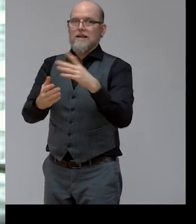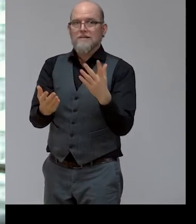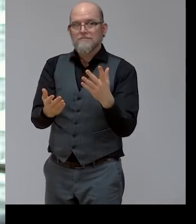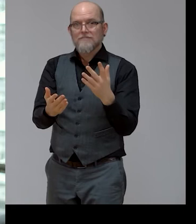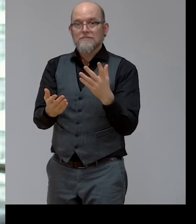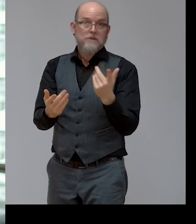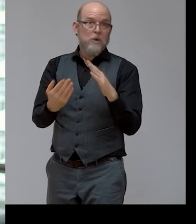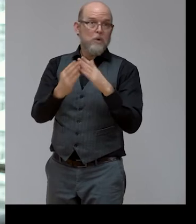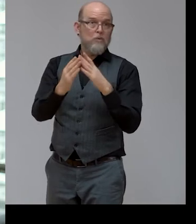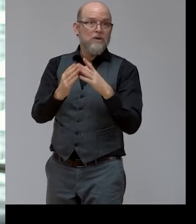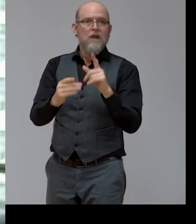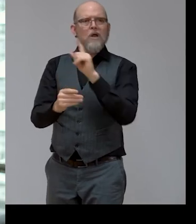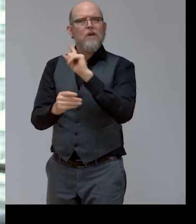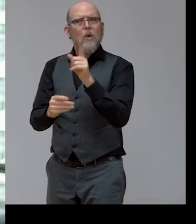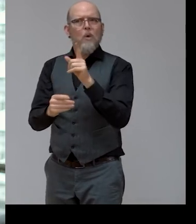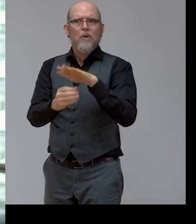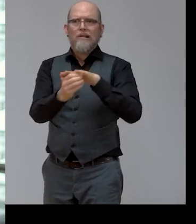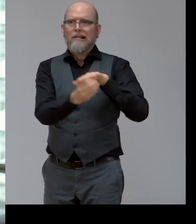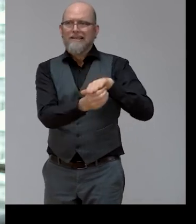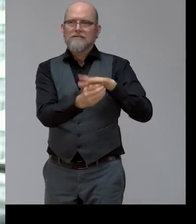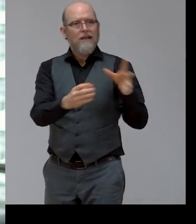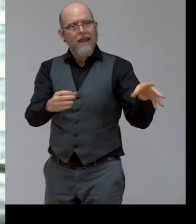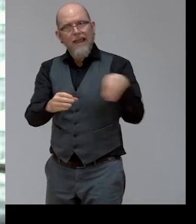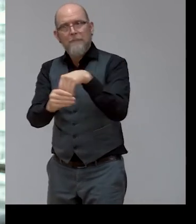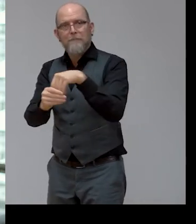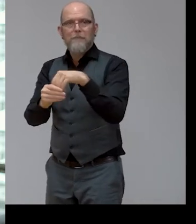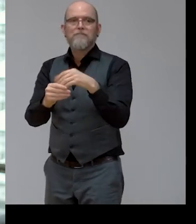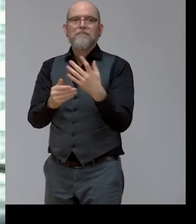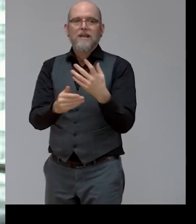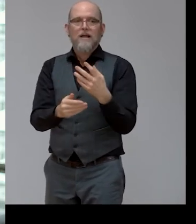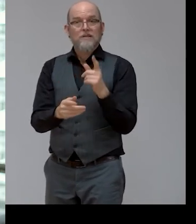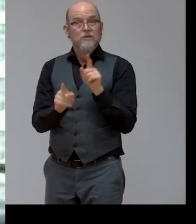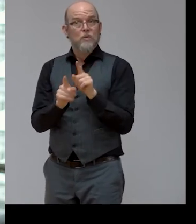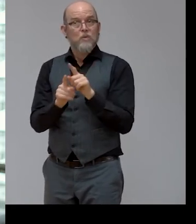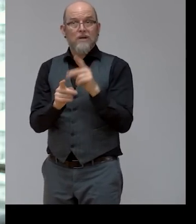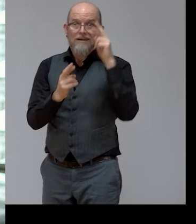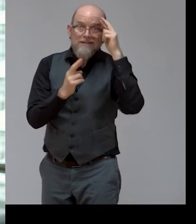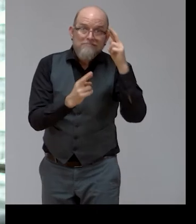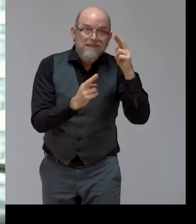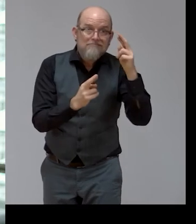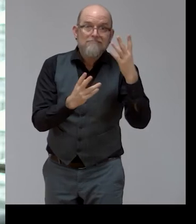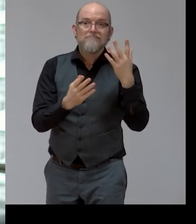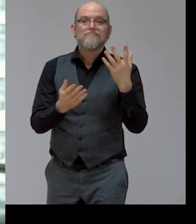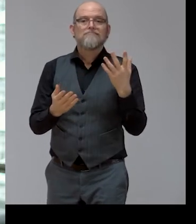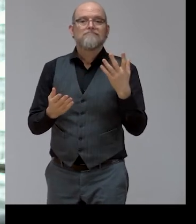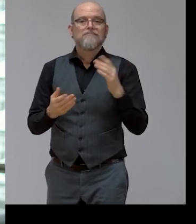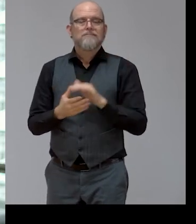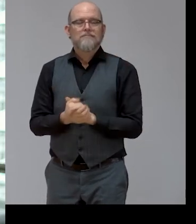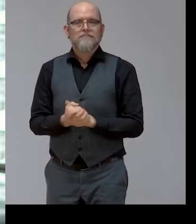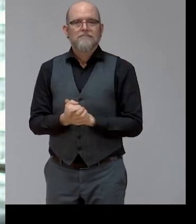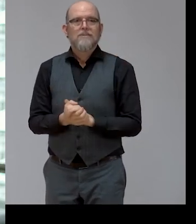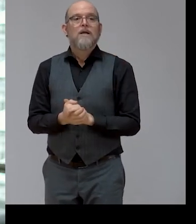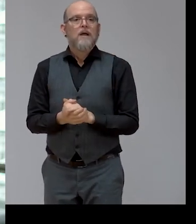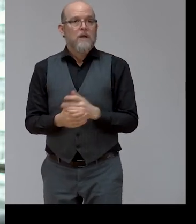discrimination and fully respecting their rights. Employment is among the